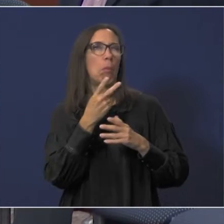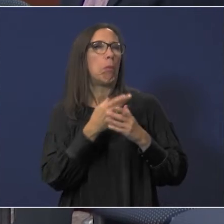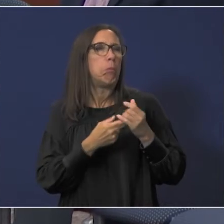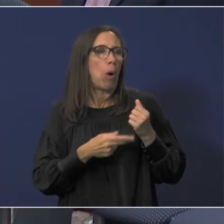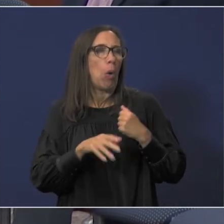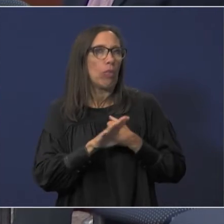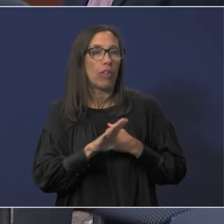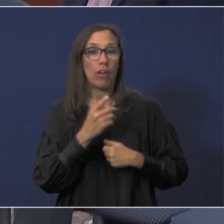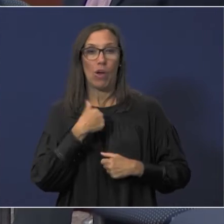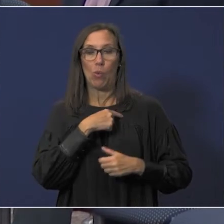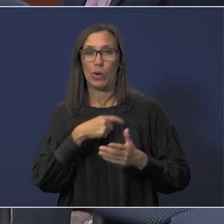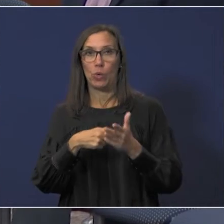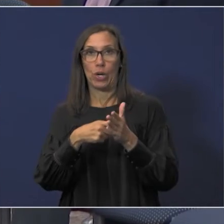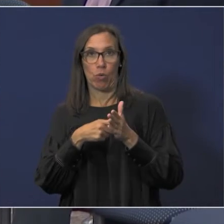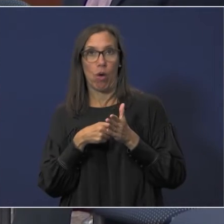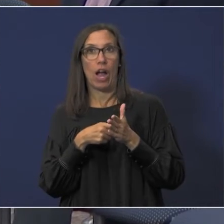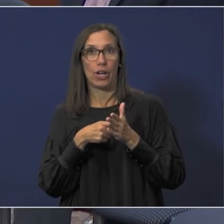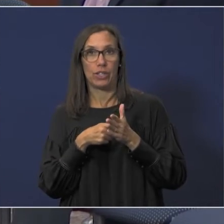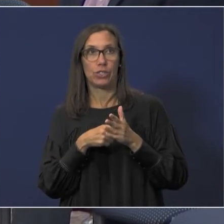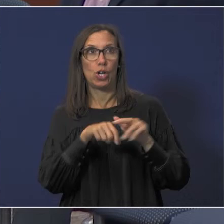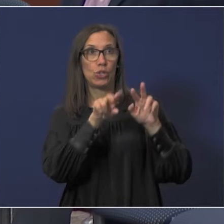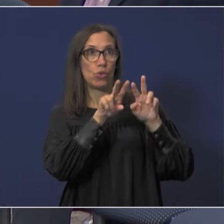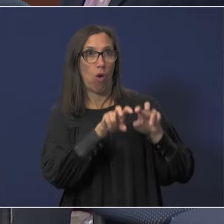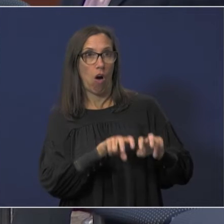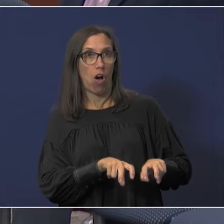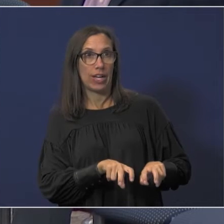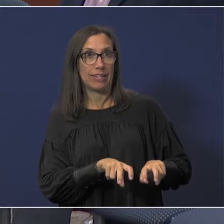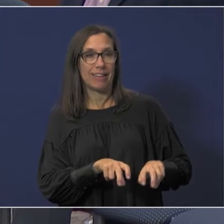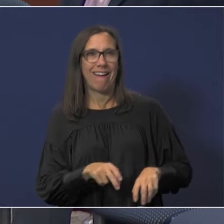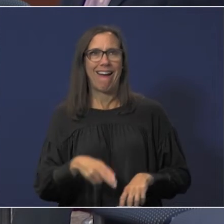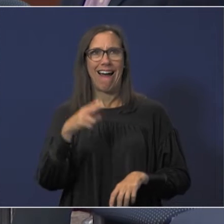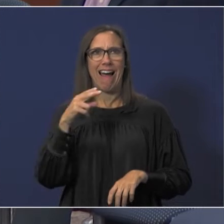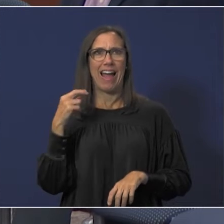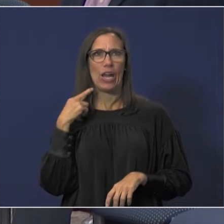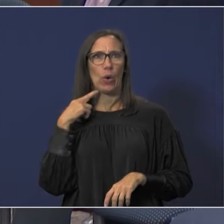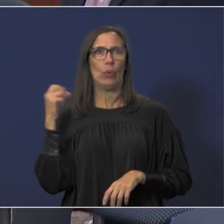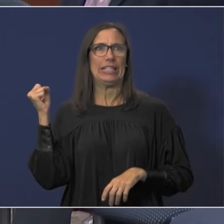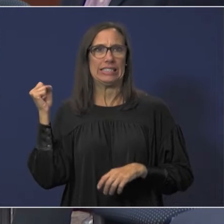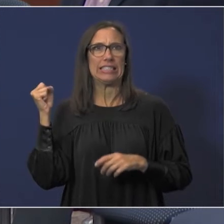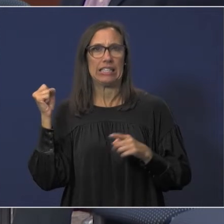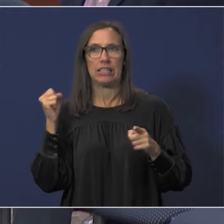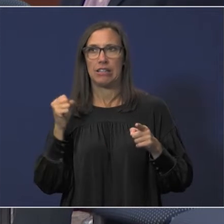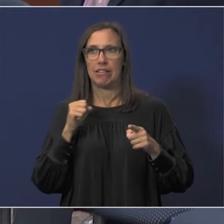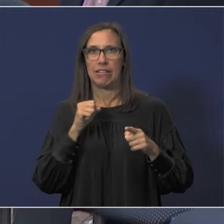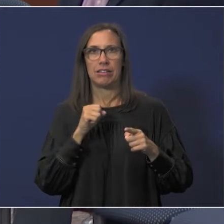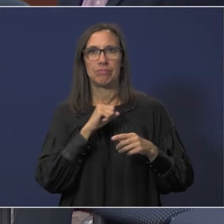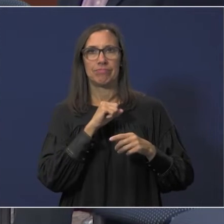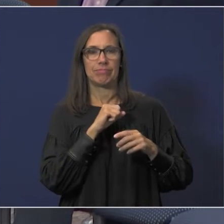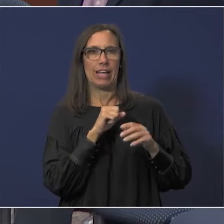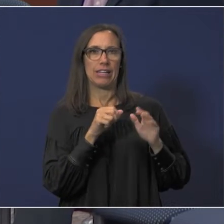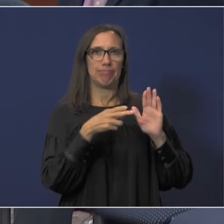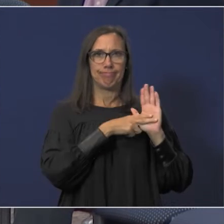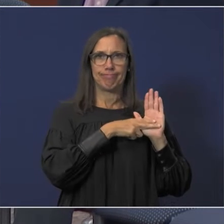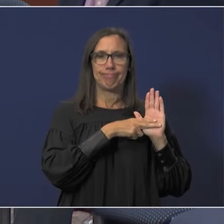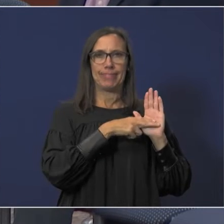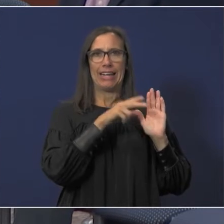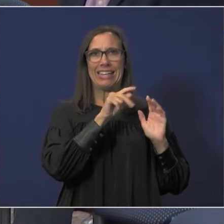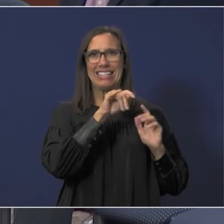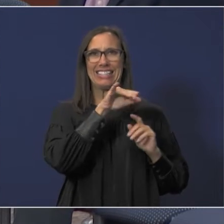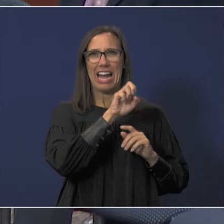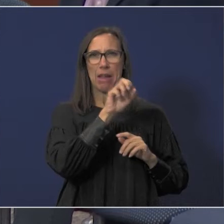yes we are required to audit high risk type a programs every year